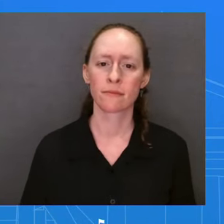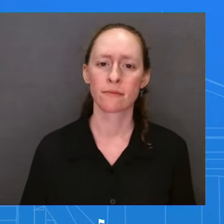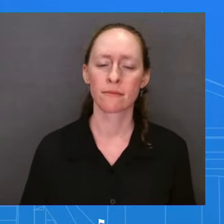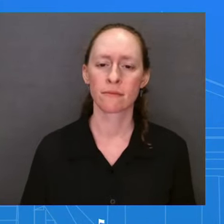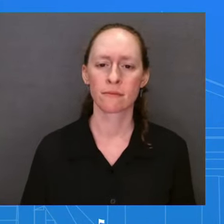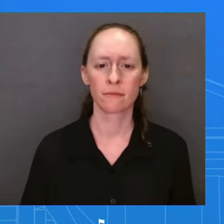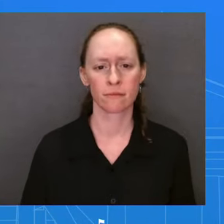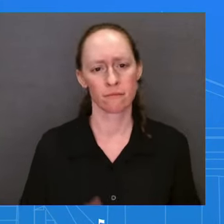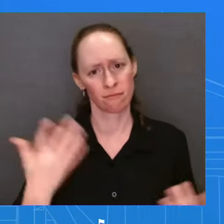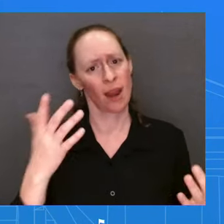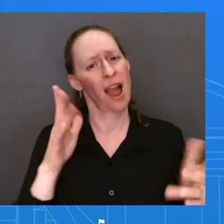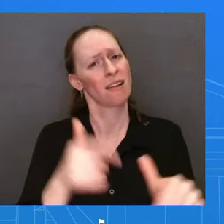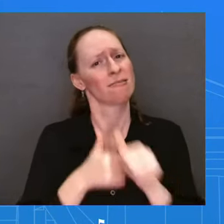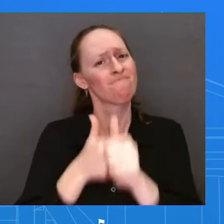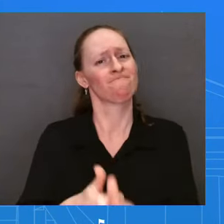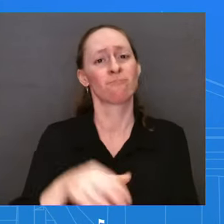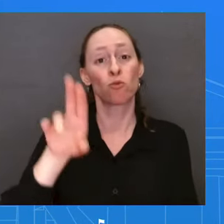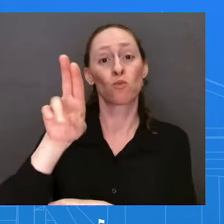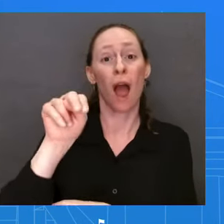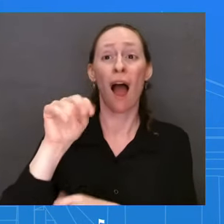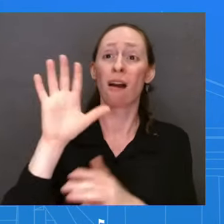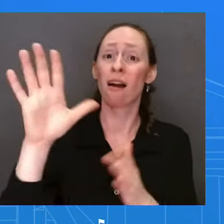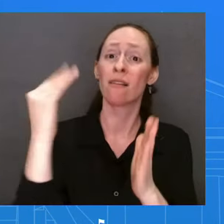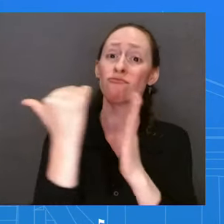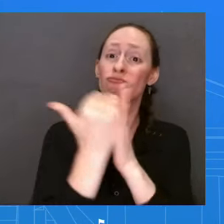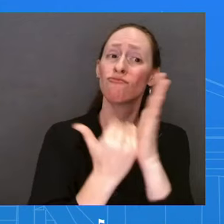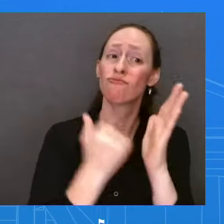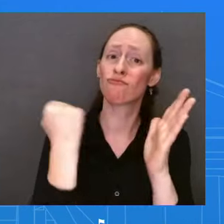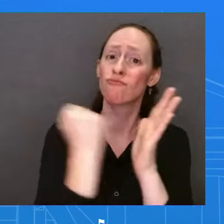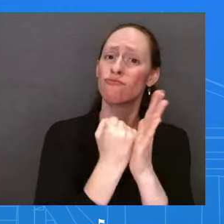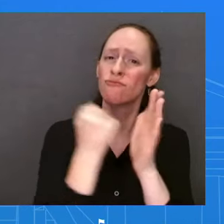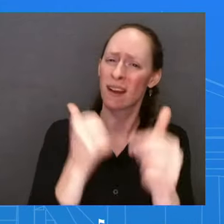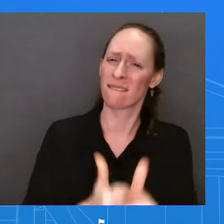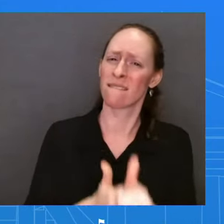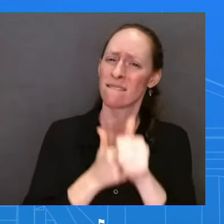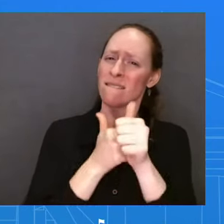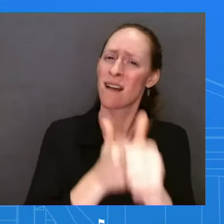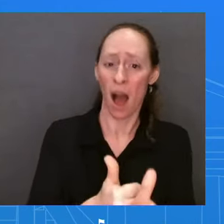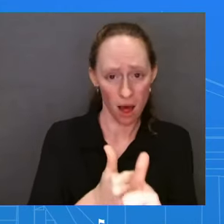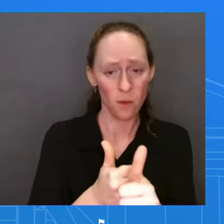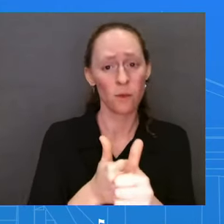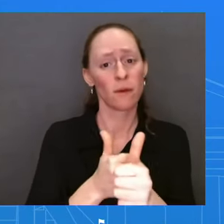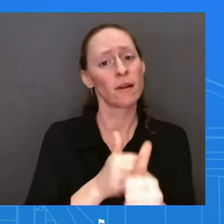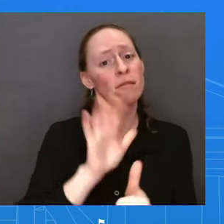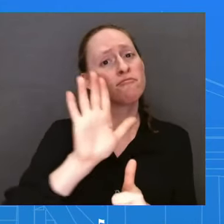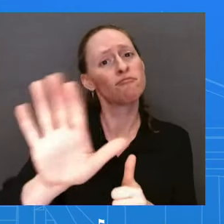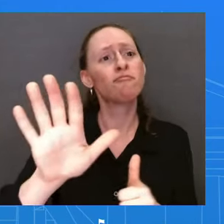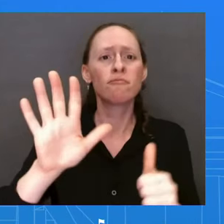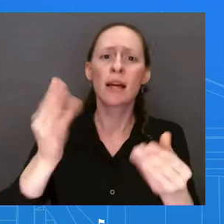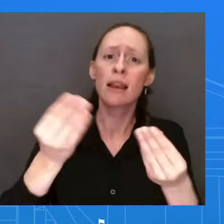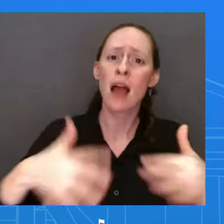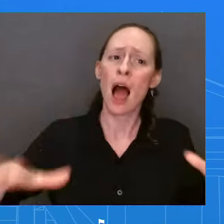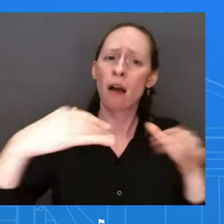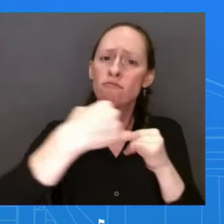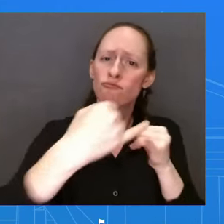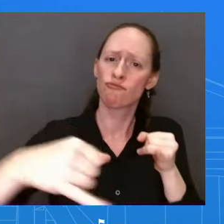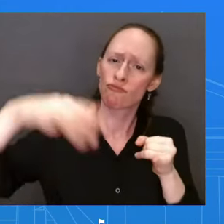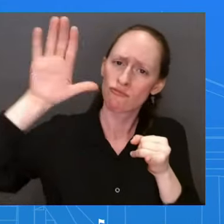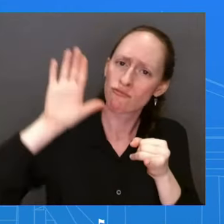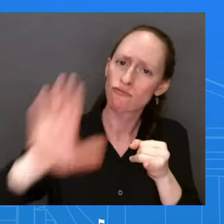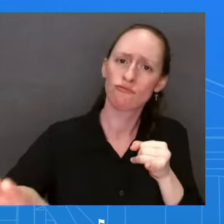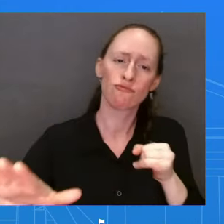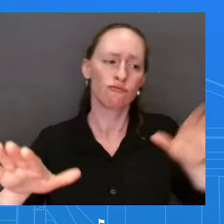that includes the principles of sovereignty and territorial integrity. Beyond that, I don't have anything to read out to you. This was a meeting being